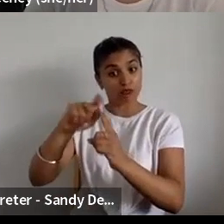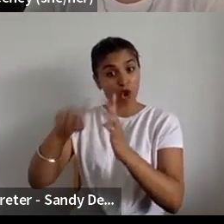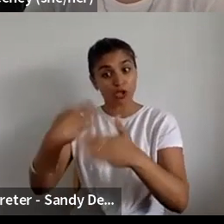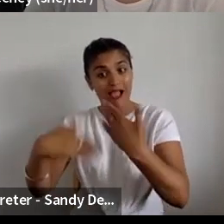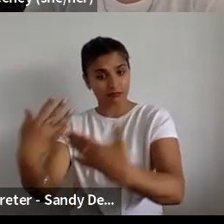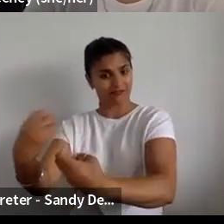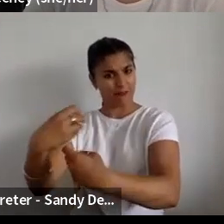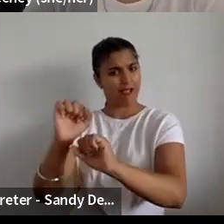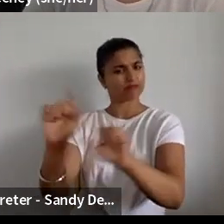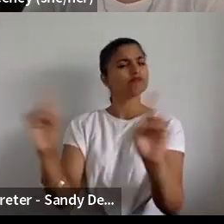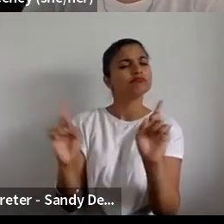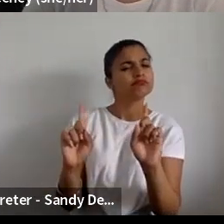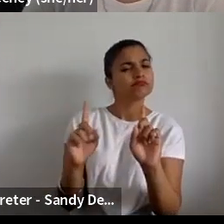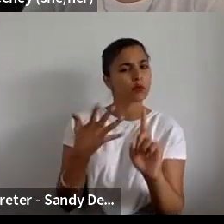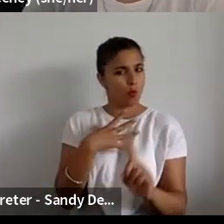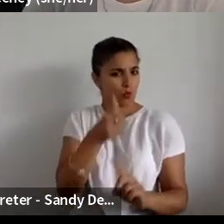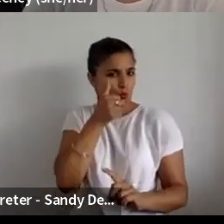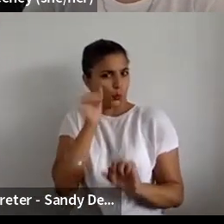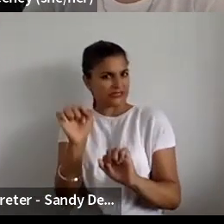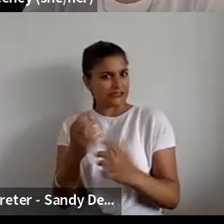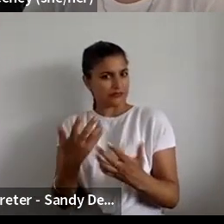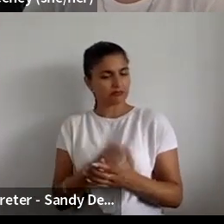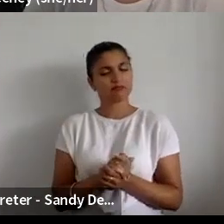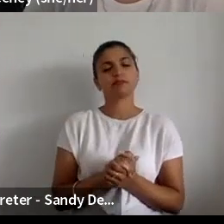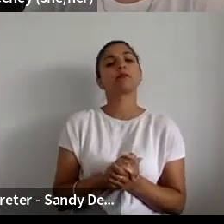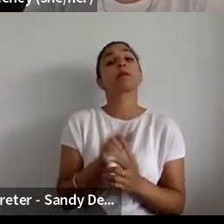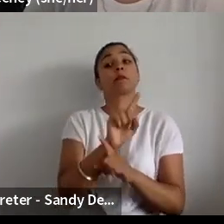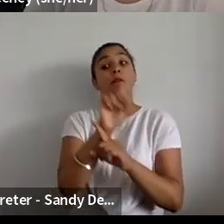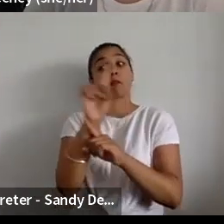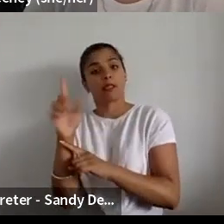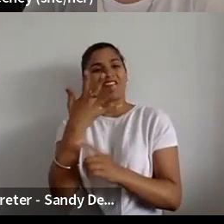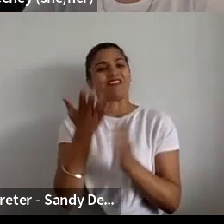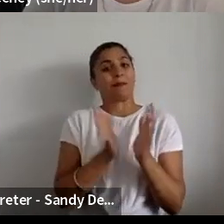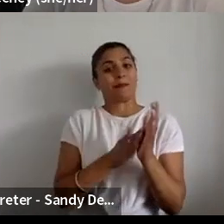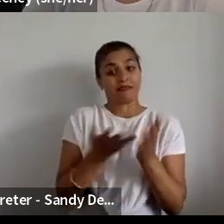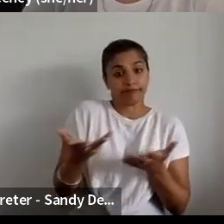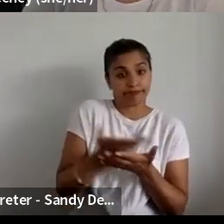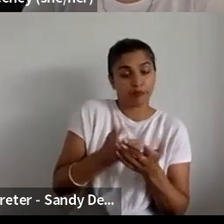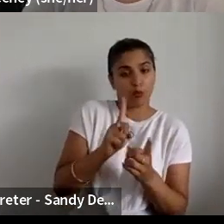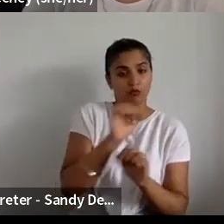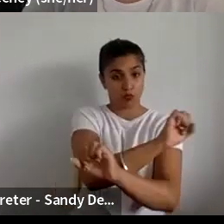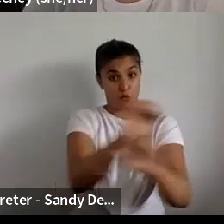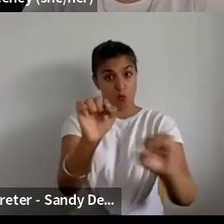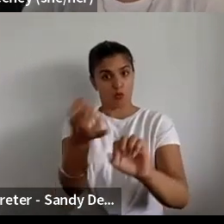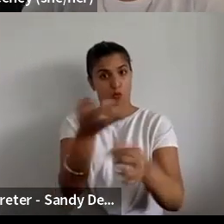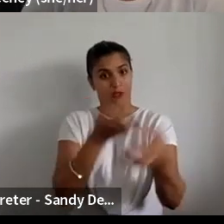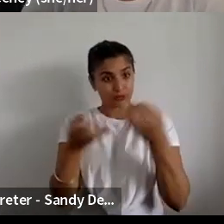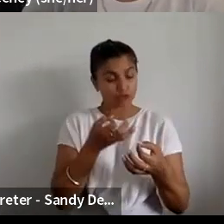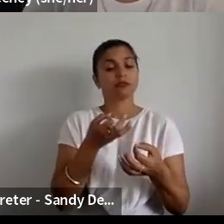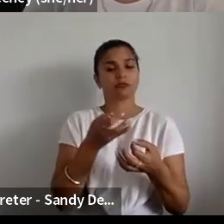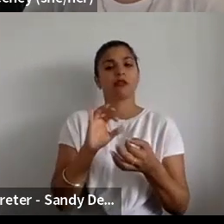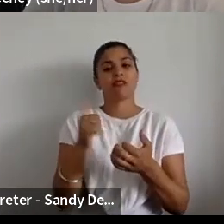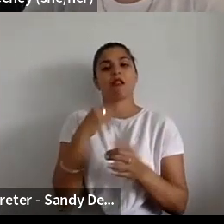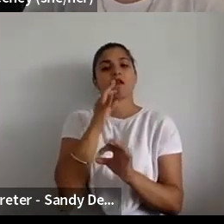randomly selected. And then we'll have about 15 minutes for questions from all of you before I ask the panel to sum up their thoughts.